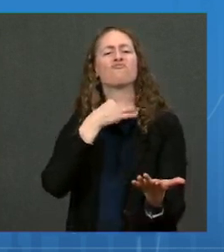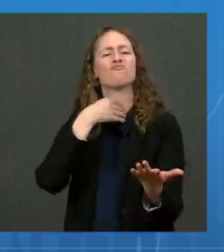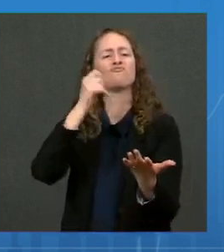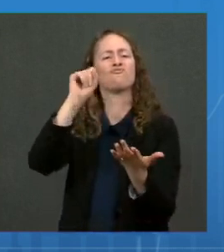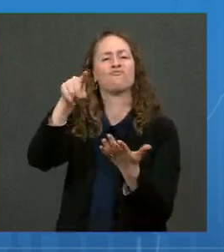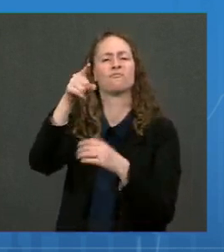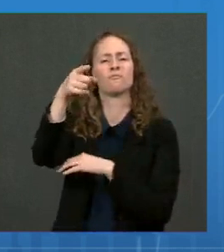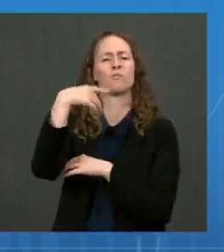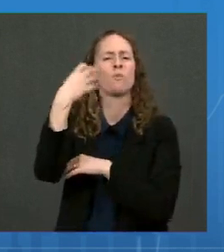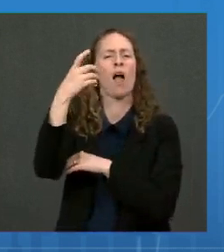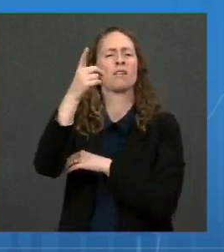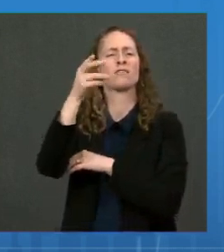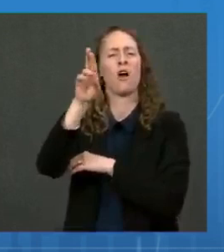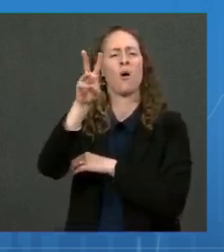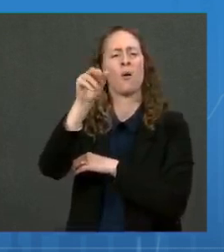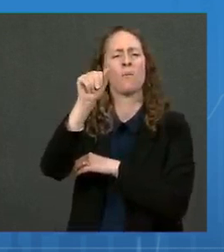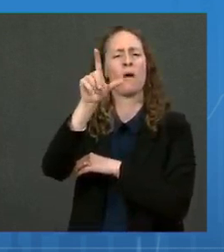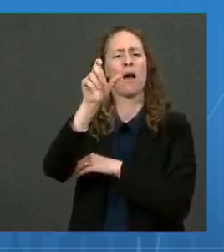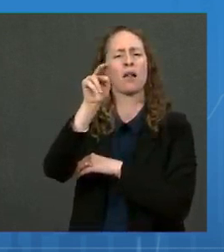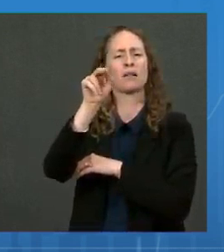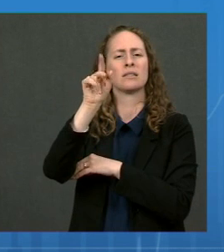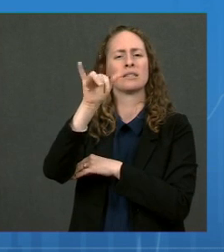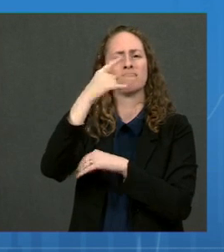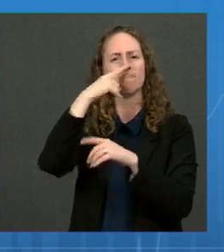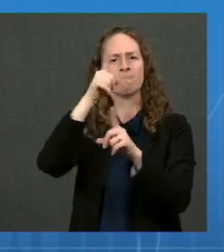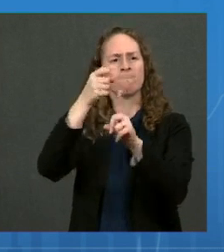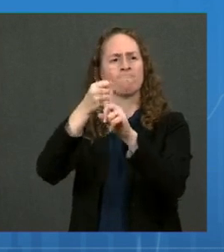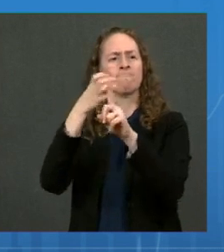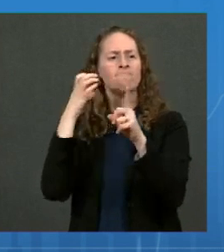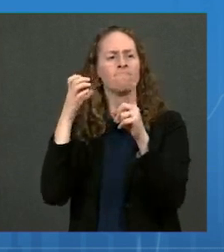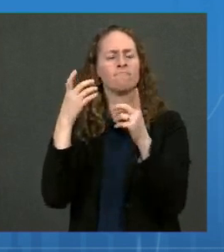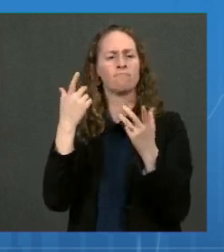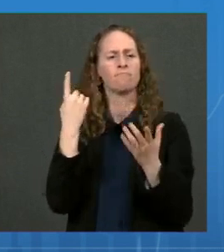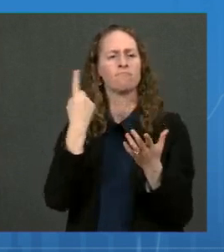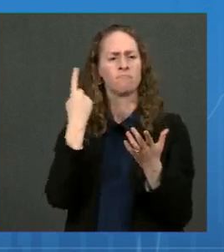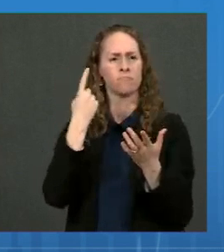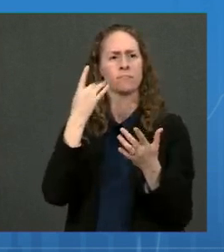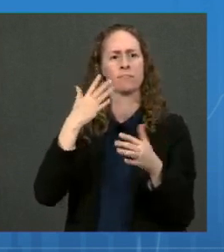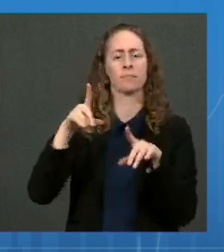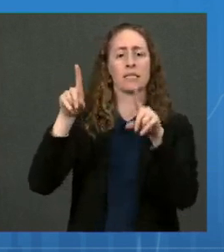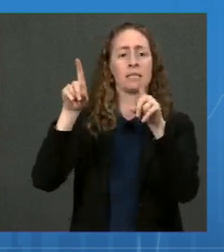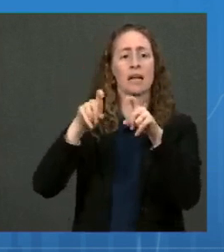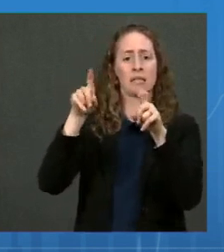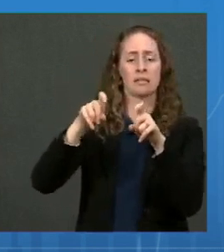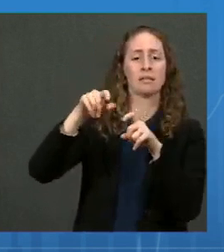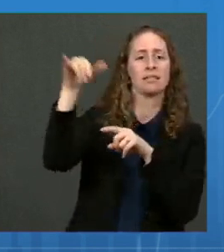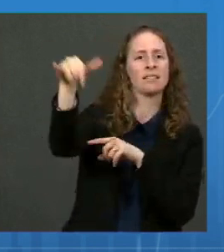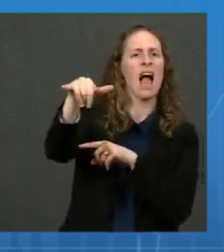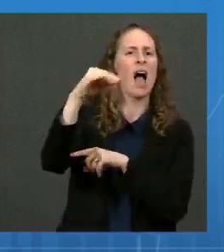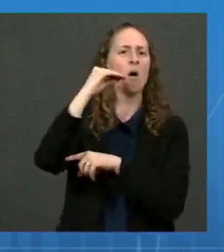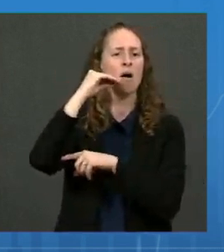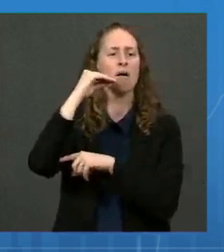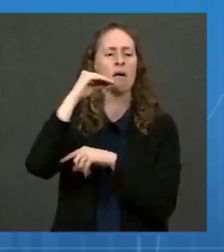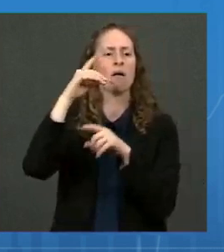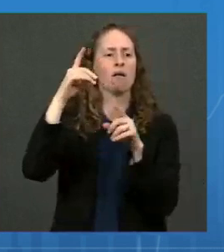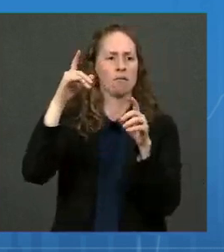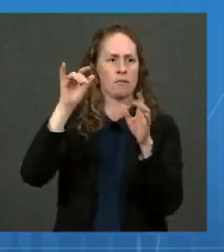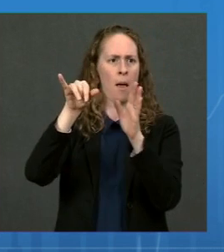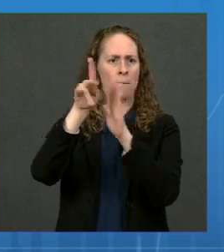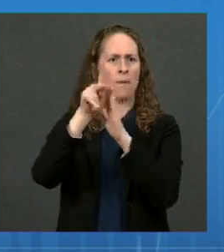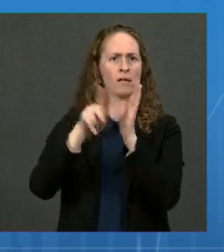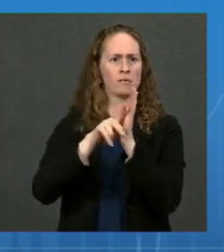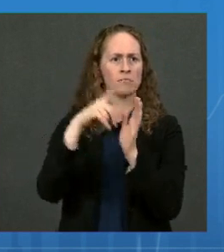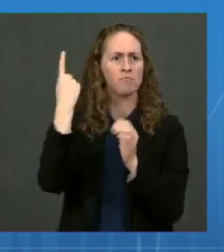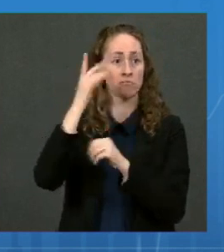your considerations around test to stay policies in schools, and if and when the CDC will be issuing